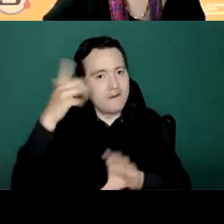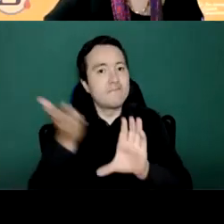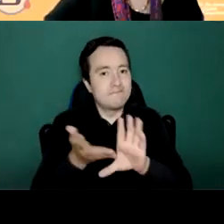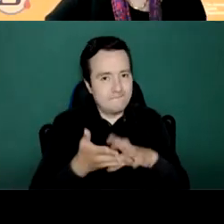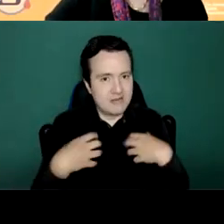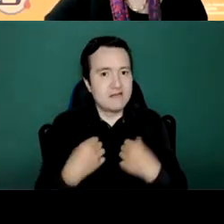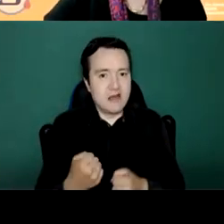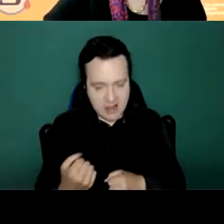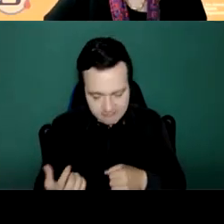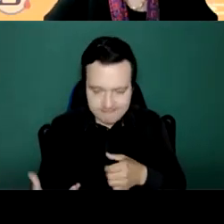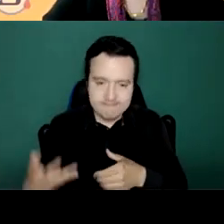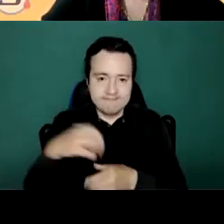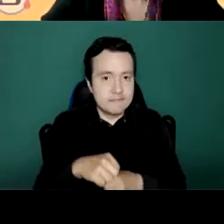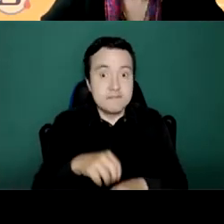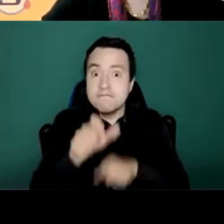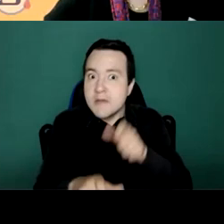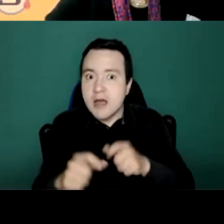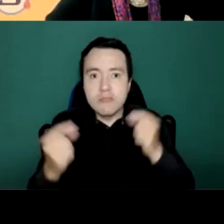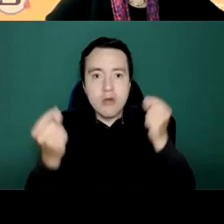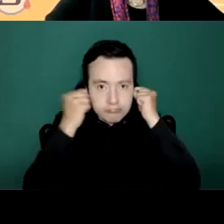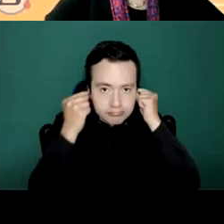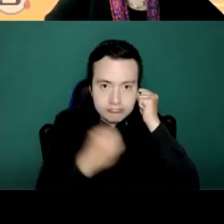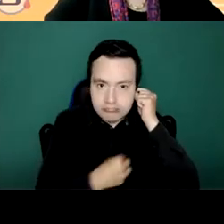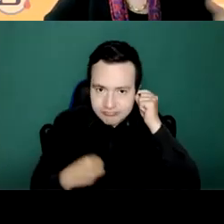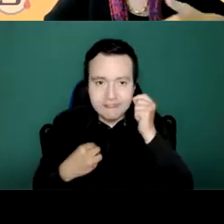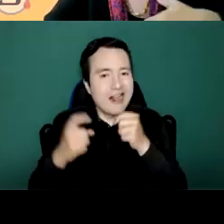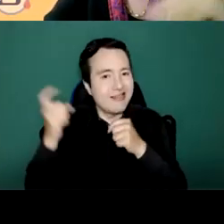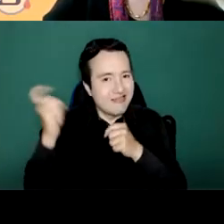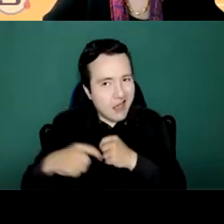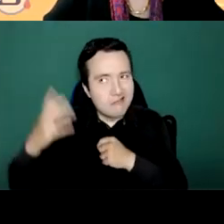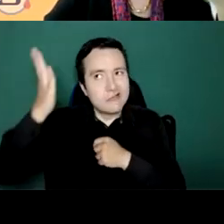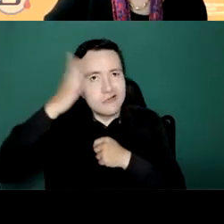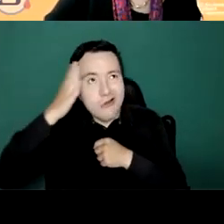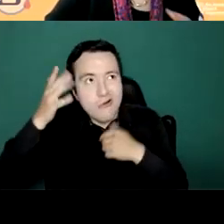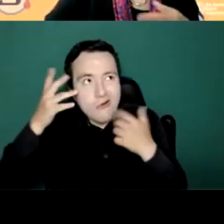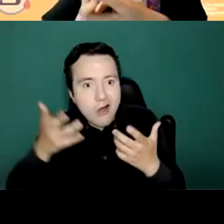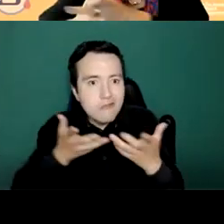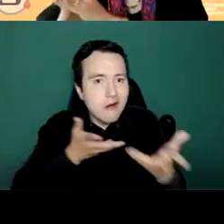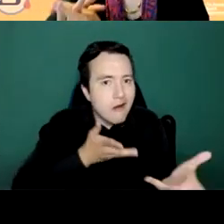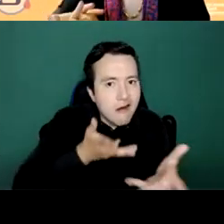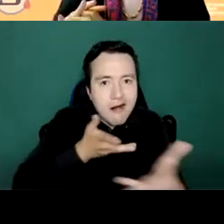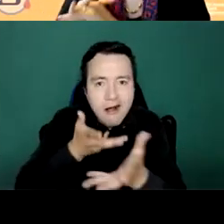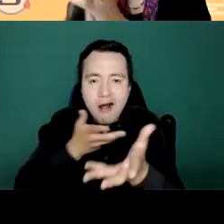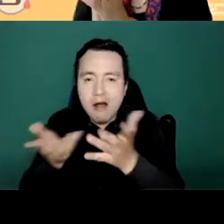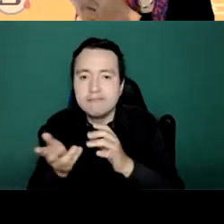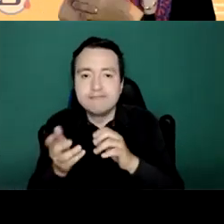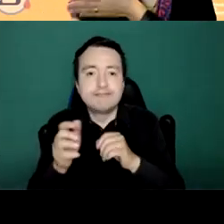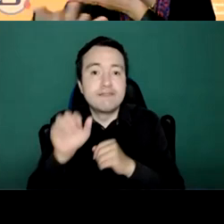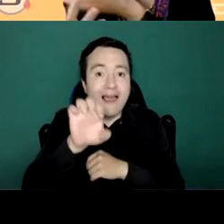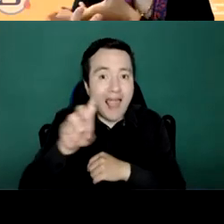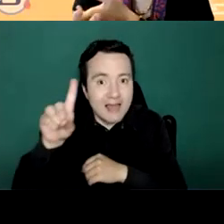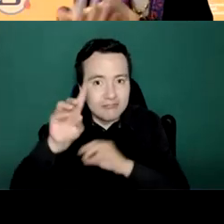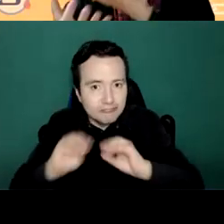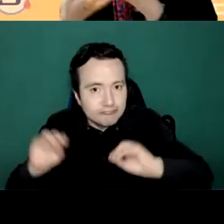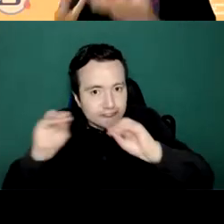every level. Every health specialist needs to have a component of mental health in all